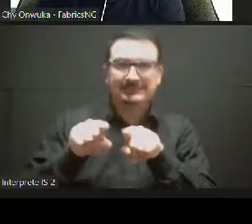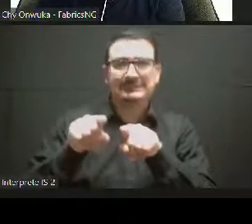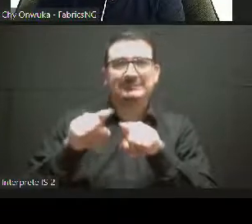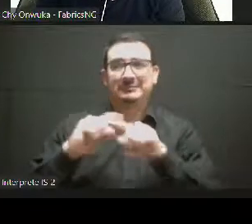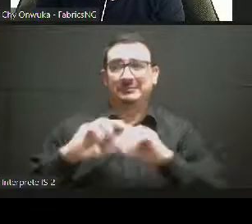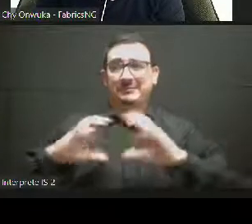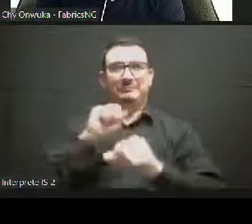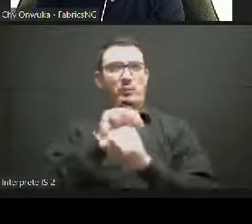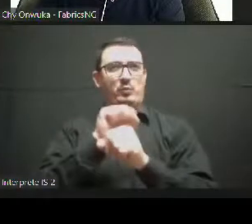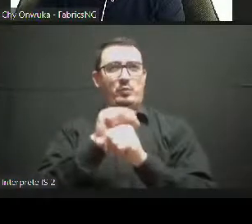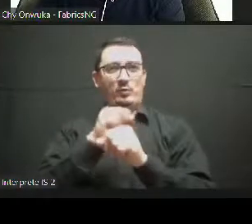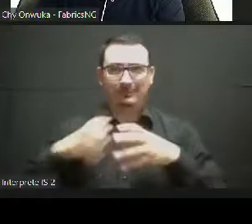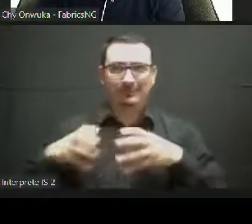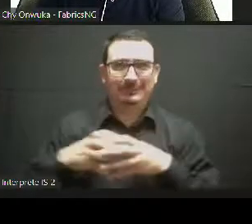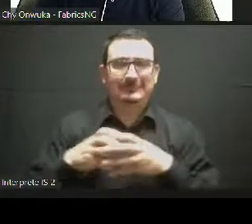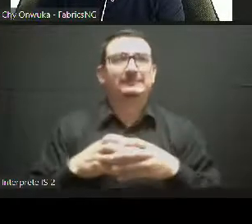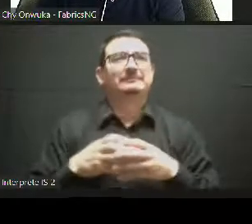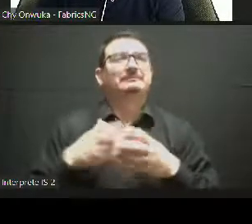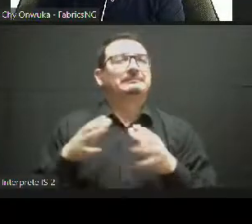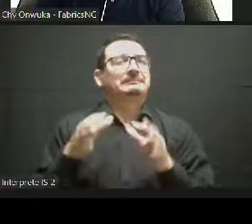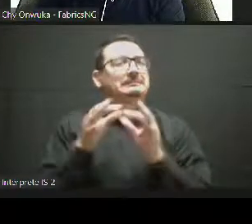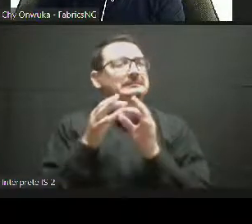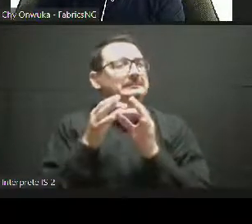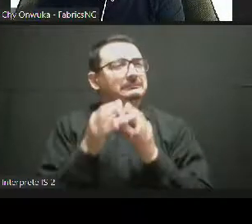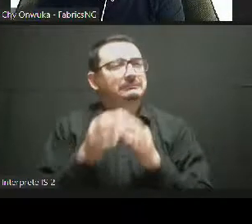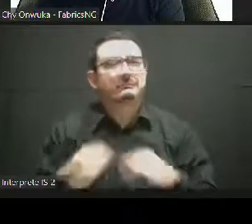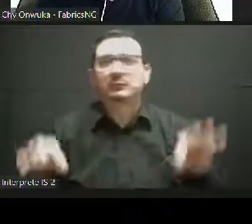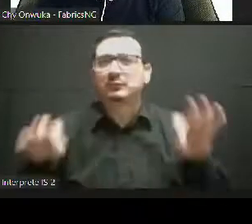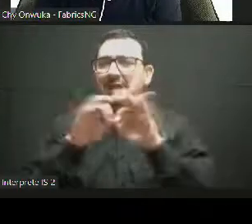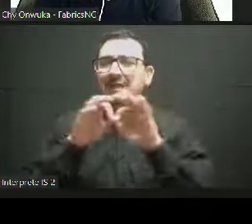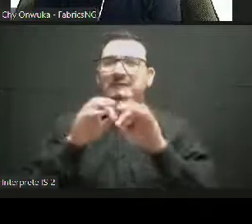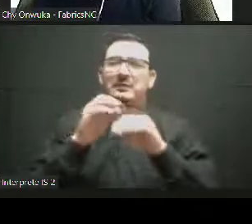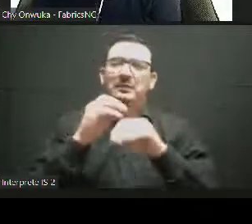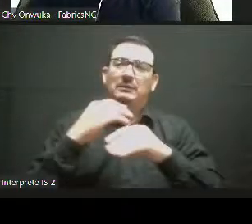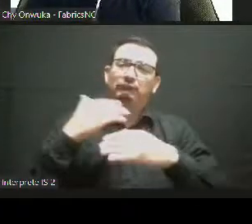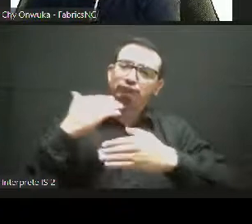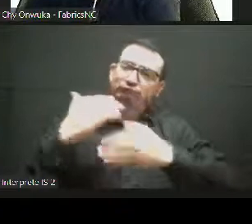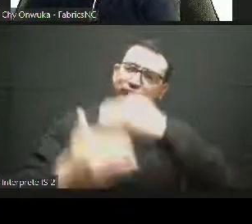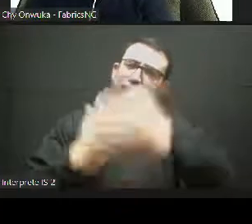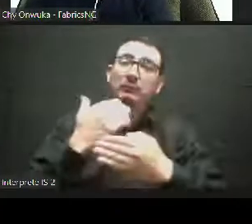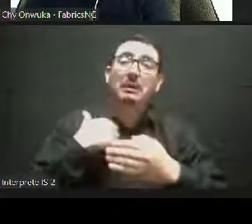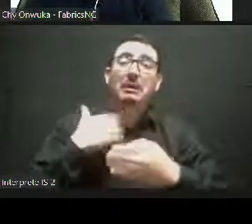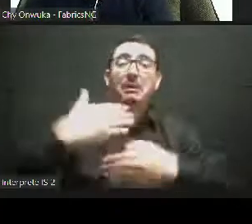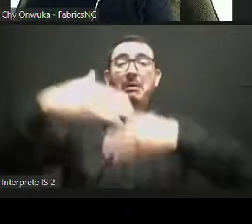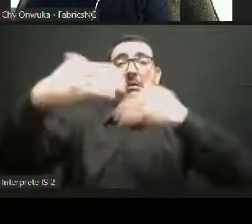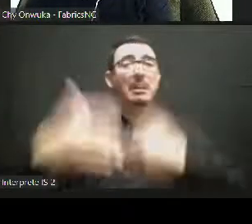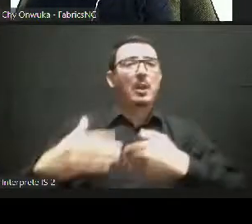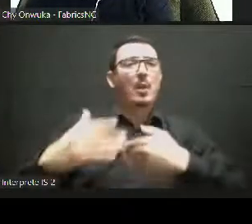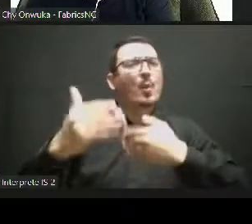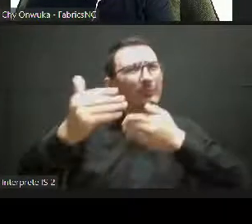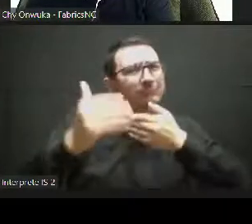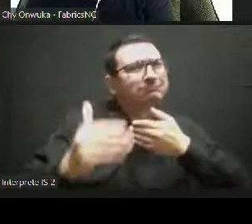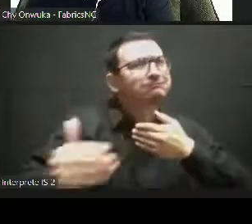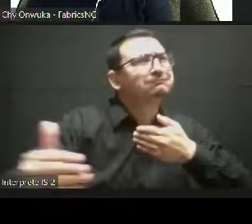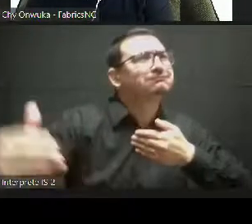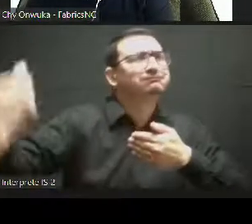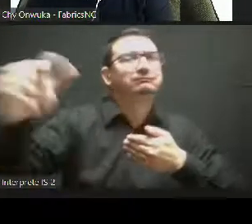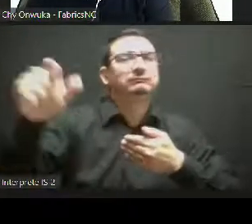of the sector to sustainable development goals. of course, as I mentioned, we have set up this new